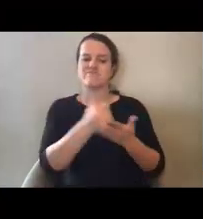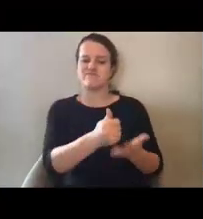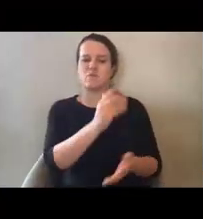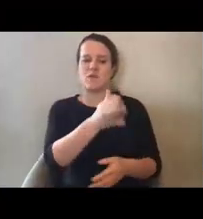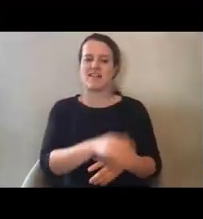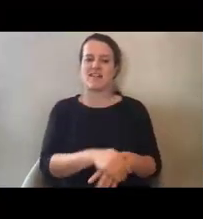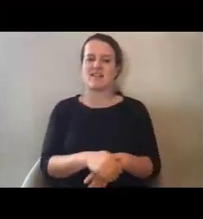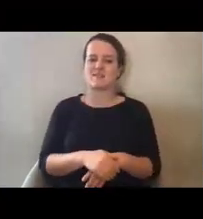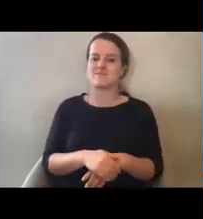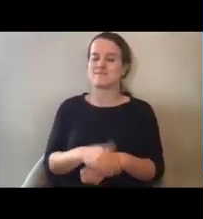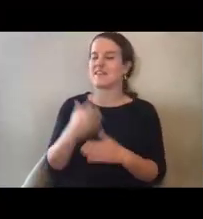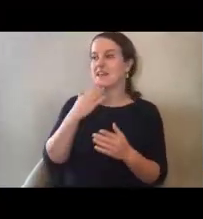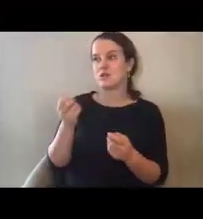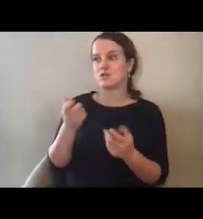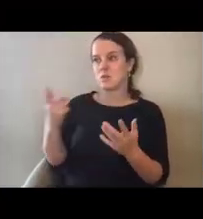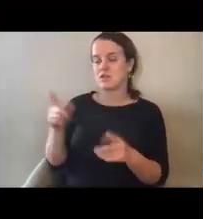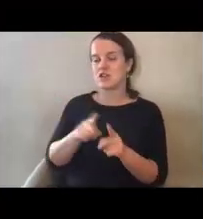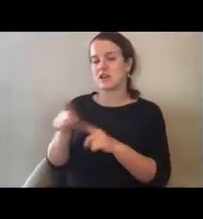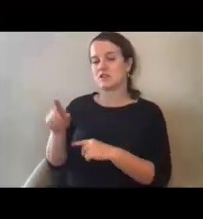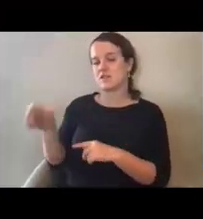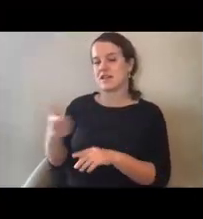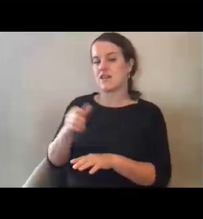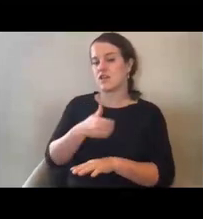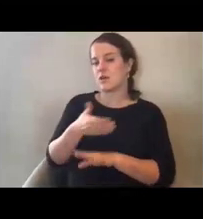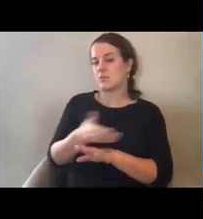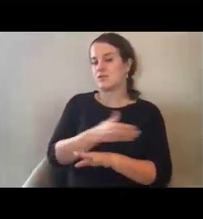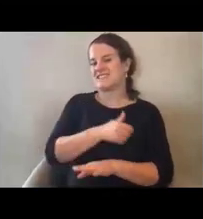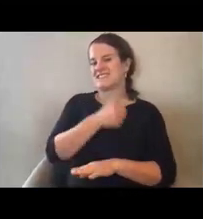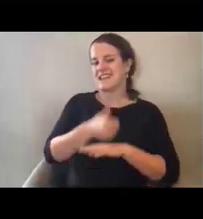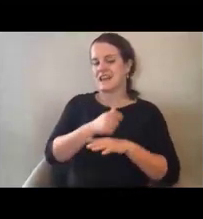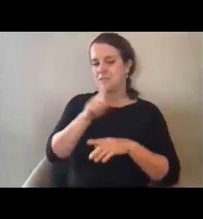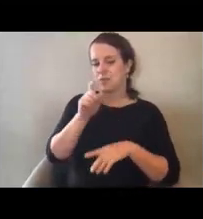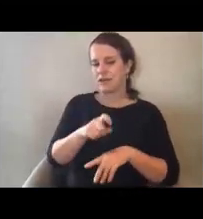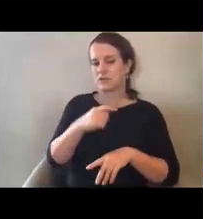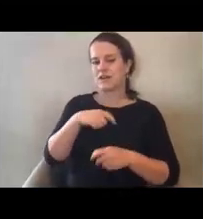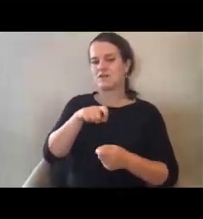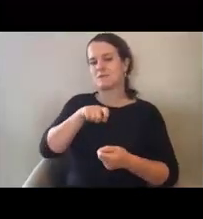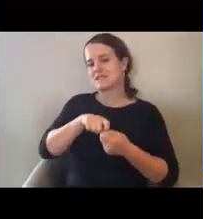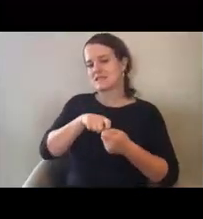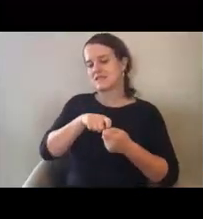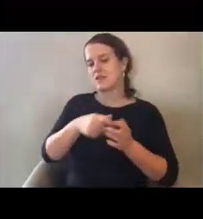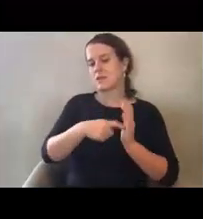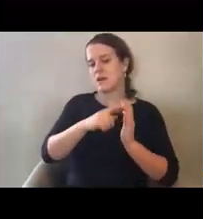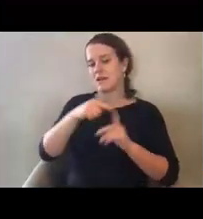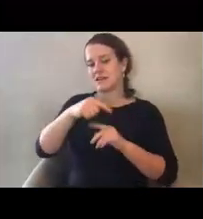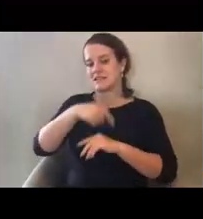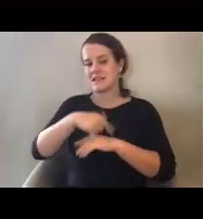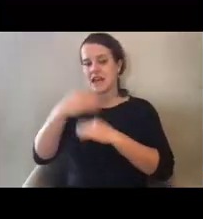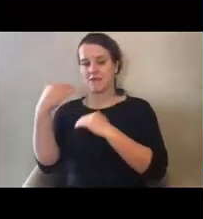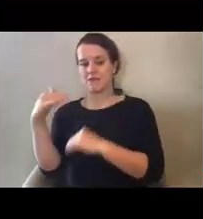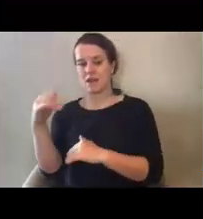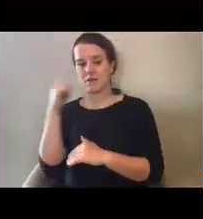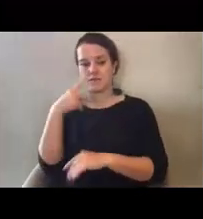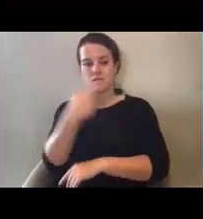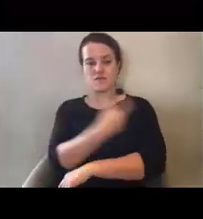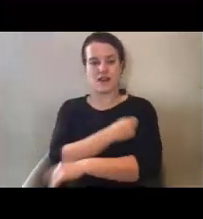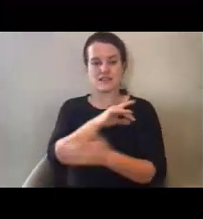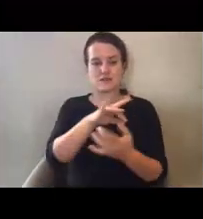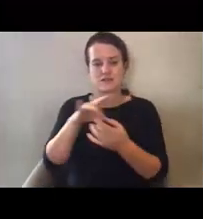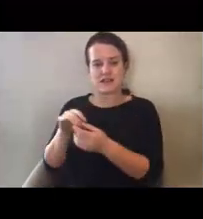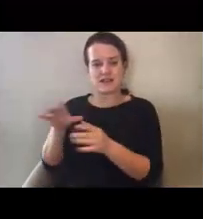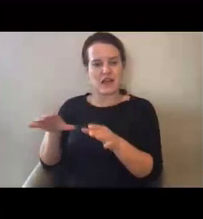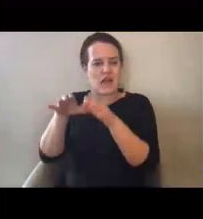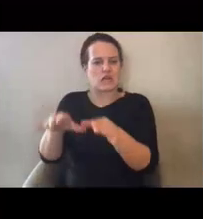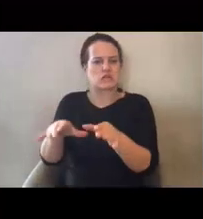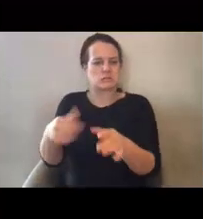I do have a pre-submitted question here. There are specific requirements and timeframes for vaccine related actions. What